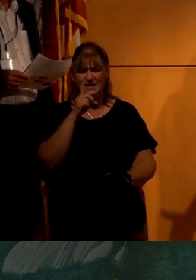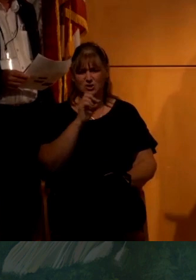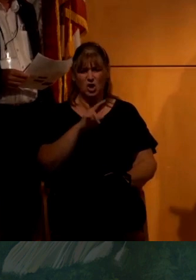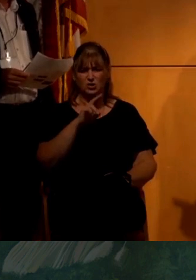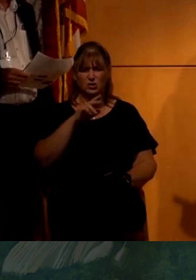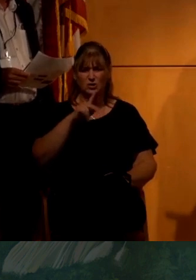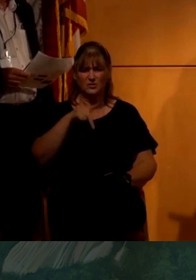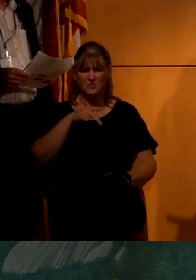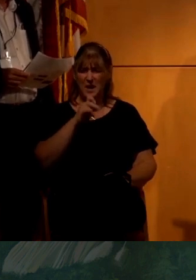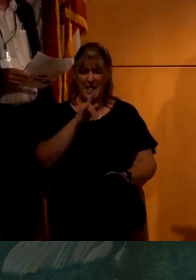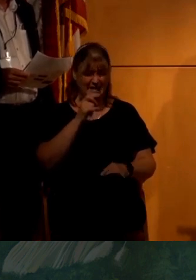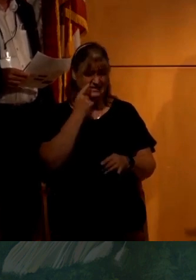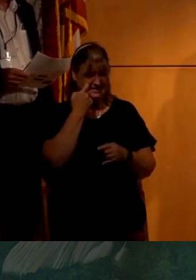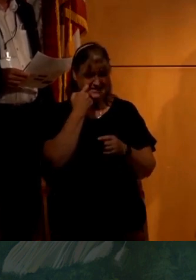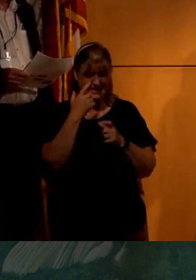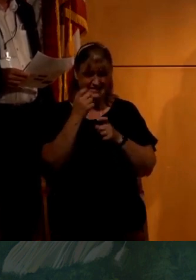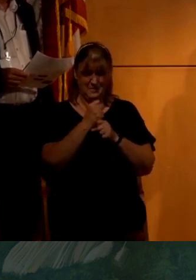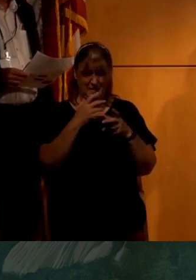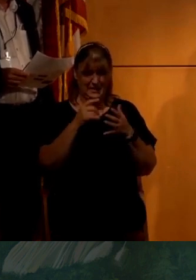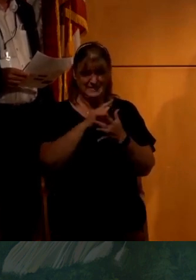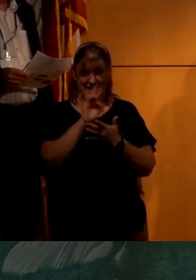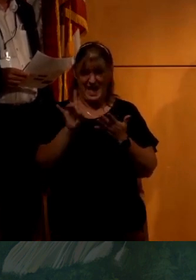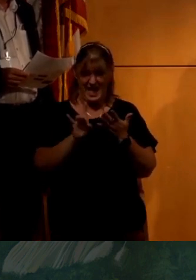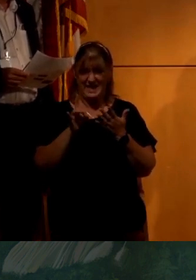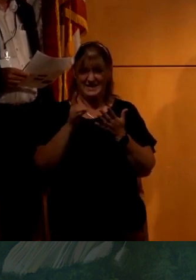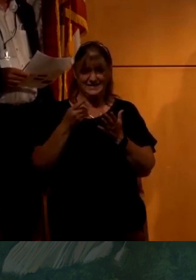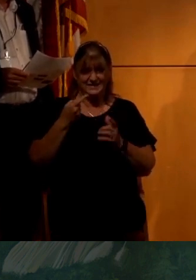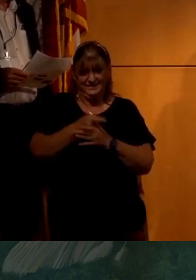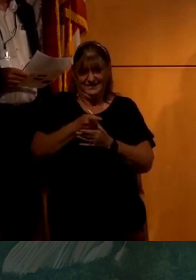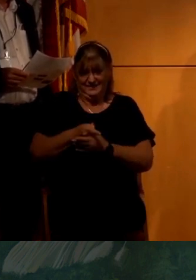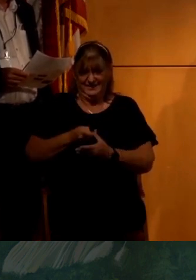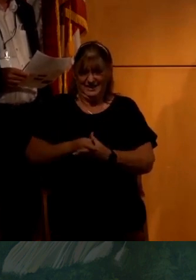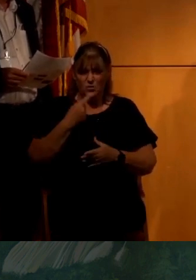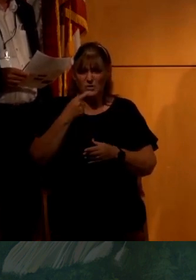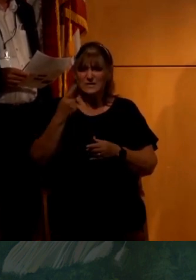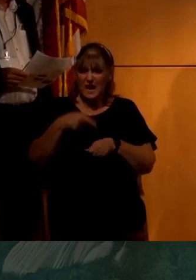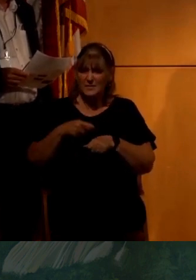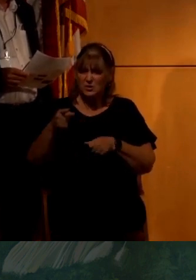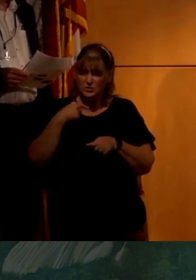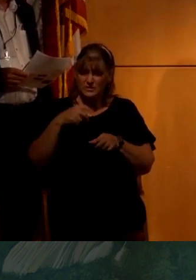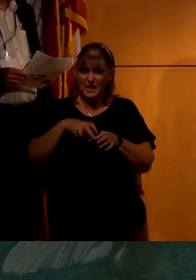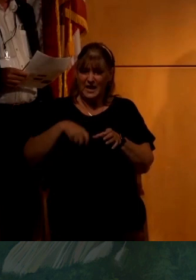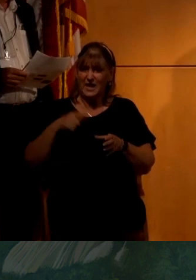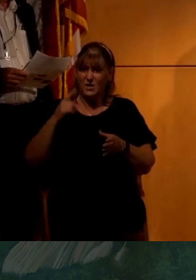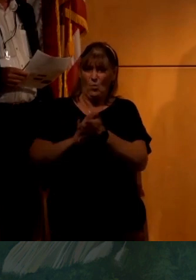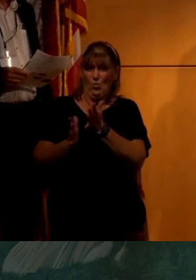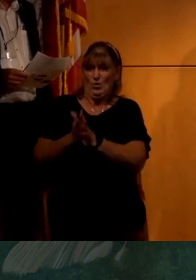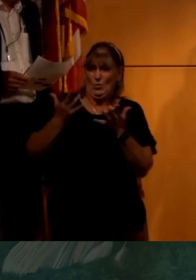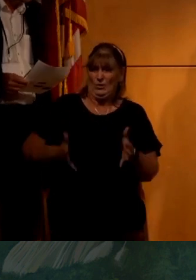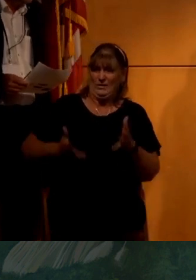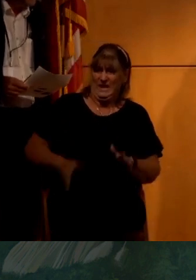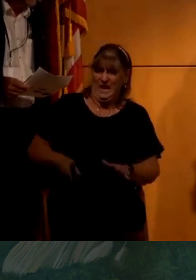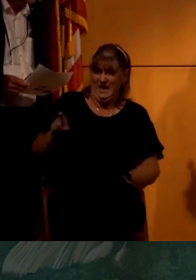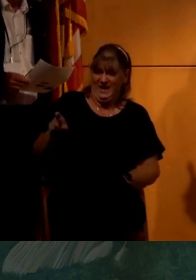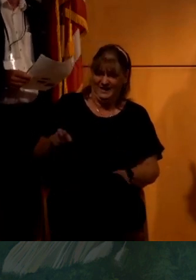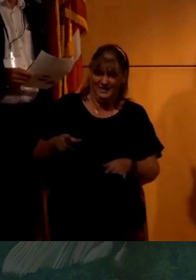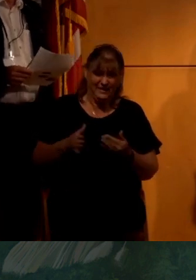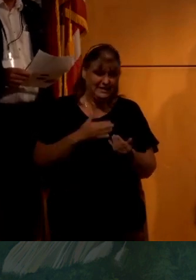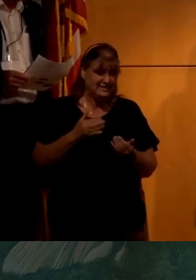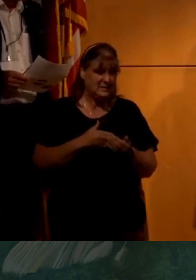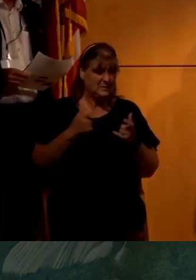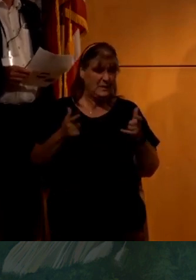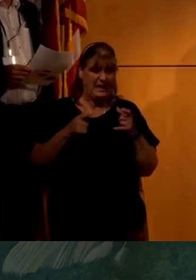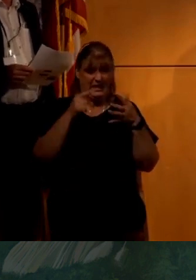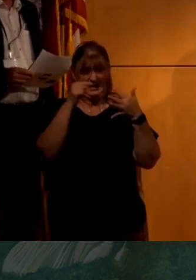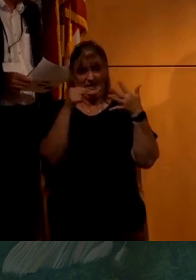Plate just debunked like the biggest eight claims you have, you know, at what point do you stand back and say, I think we're done. You know, if these are your biggest